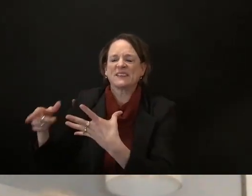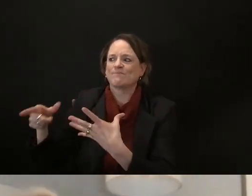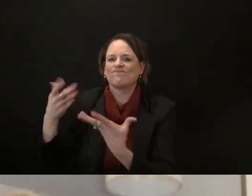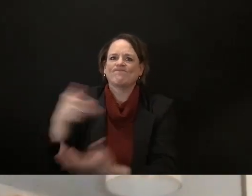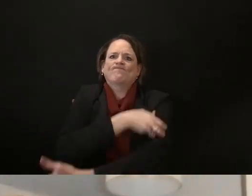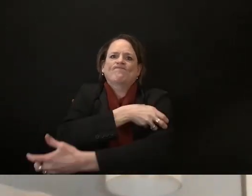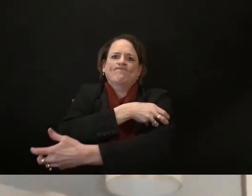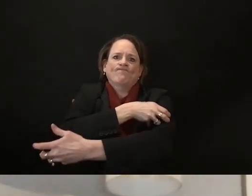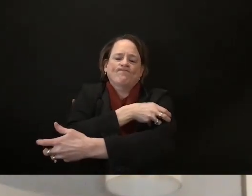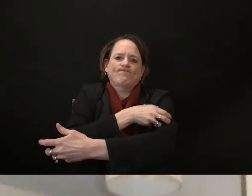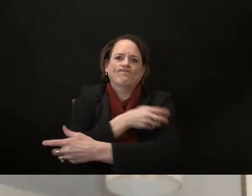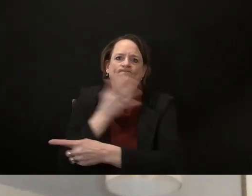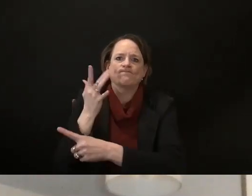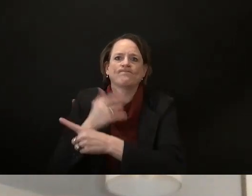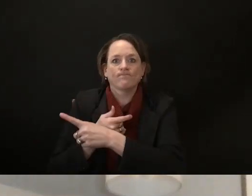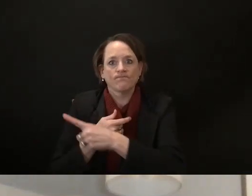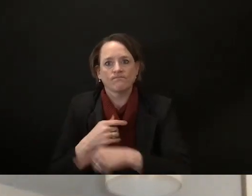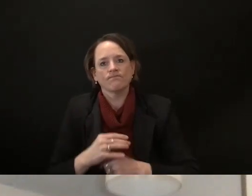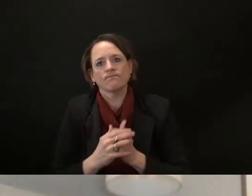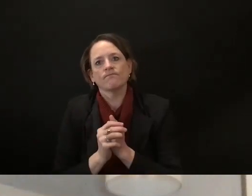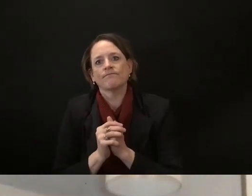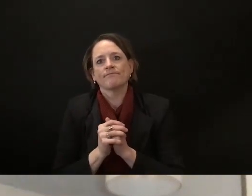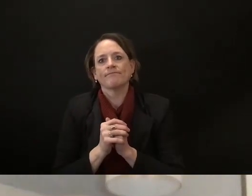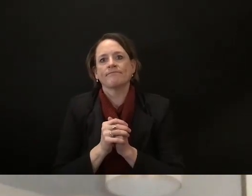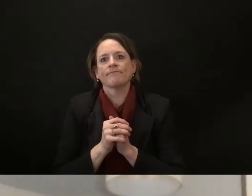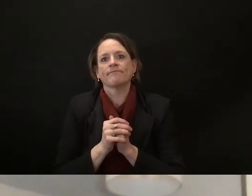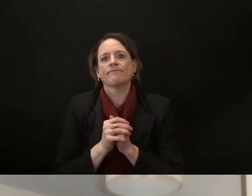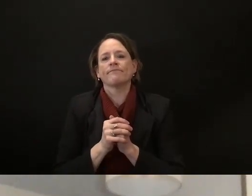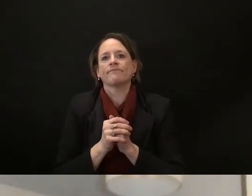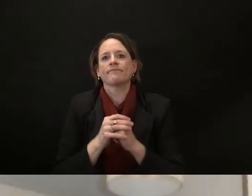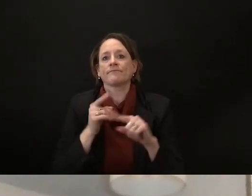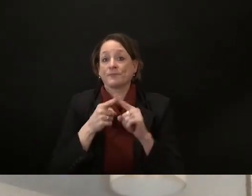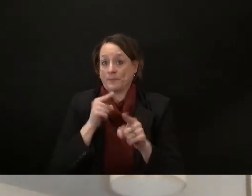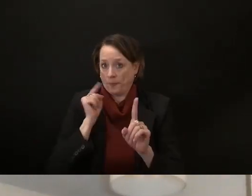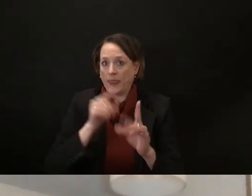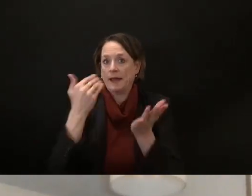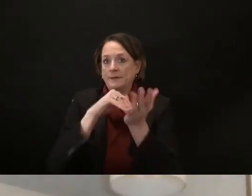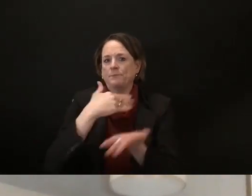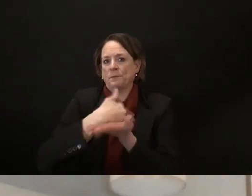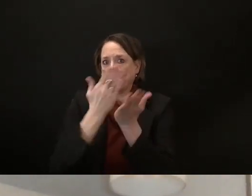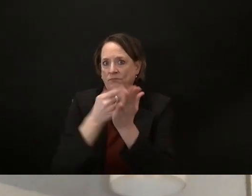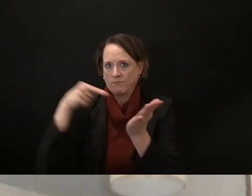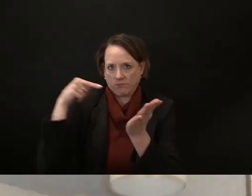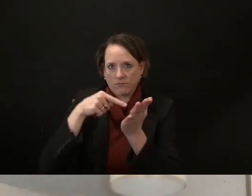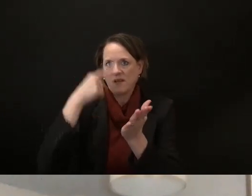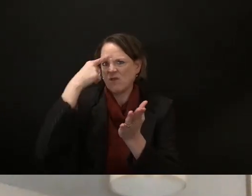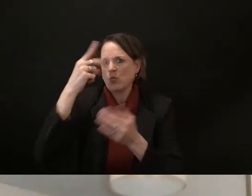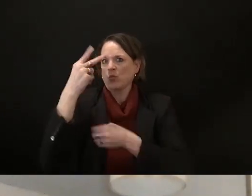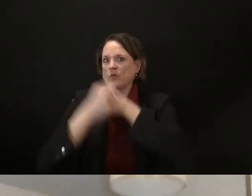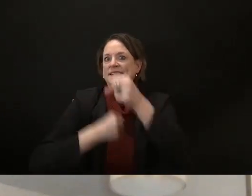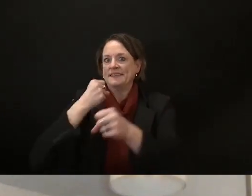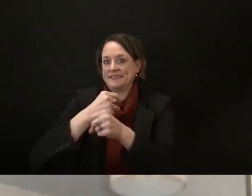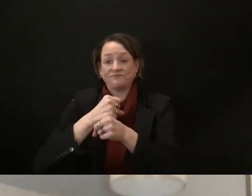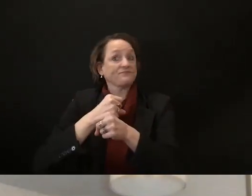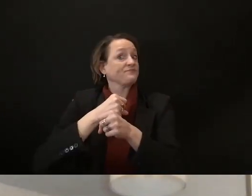and and uh it's worth reminding is um if the budget doesn't pass it just we just have a continuing uh